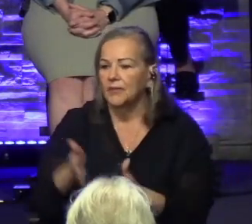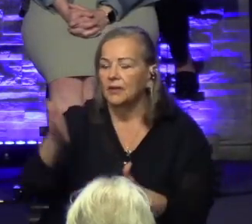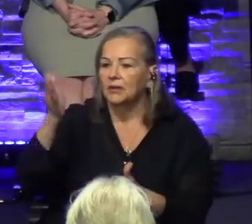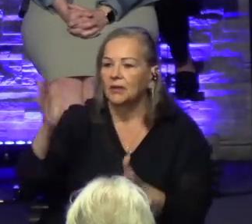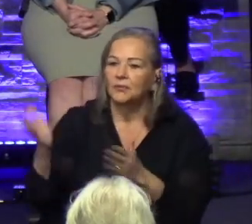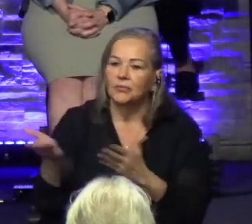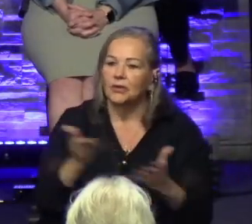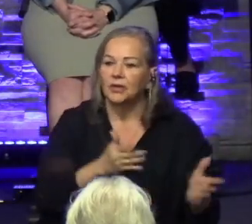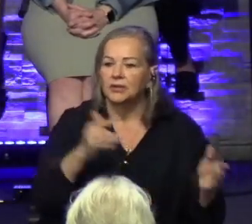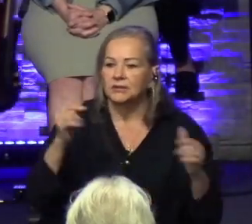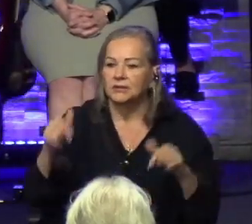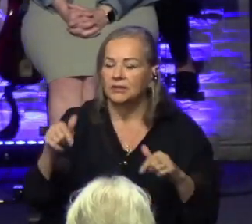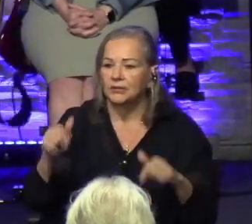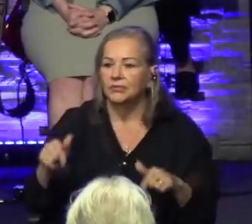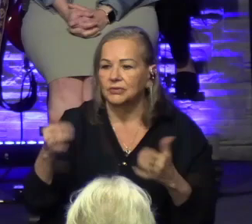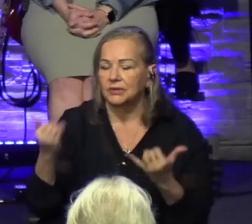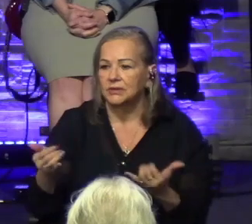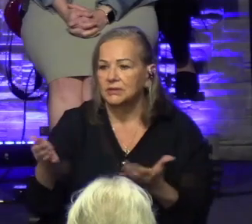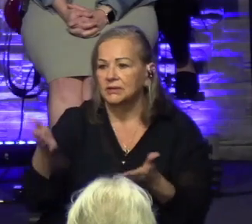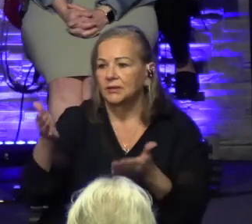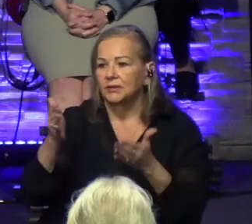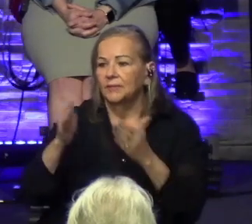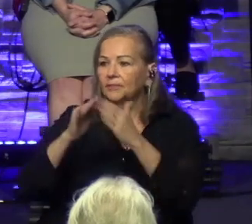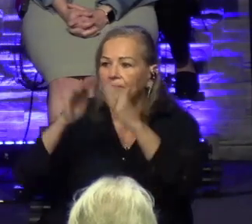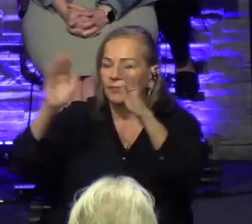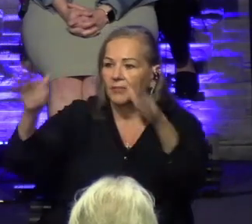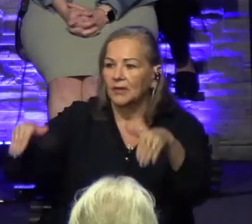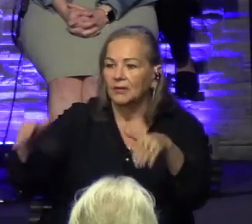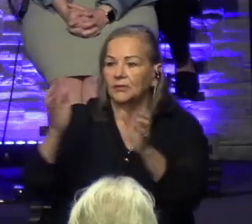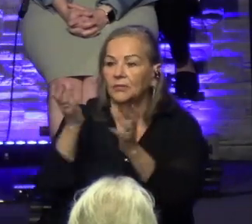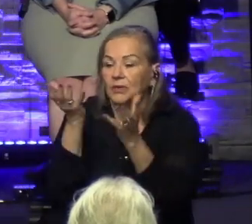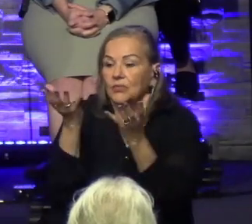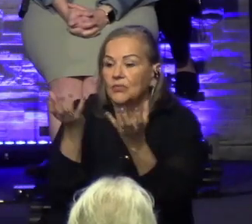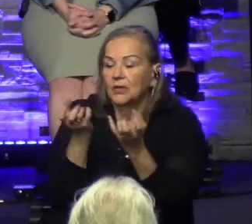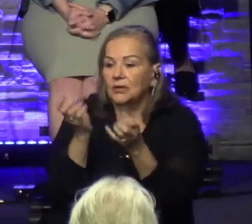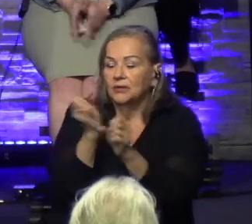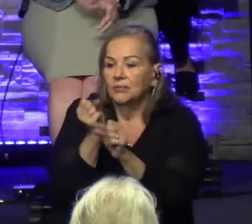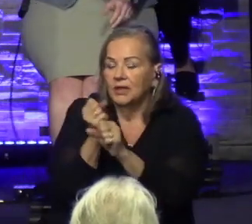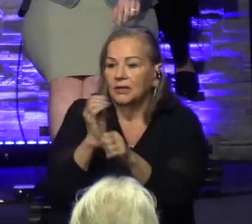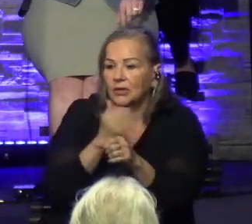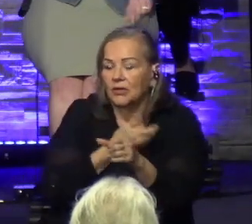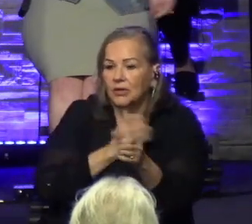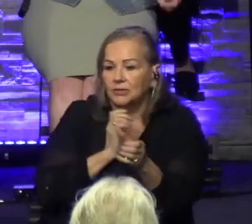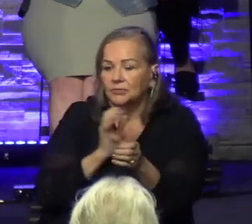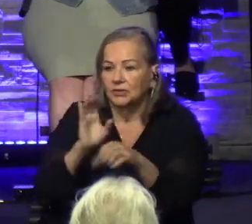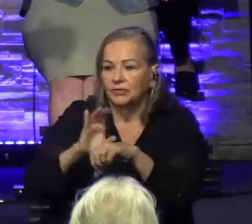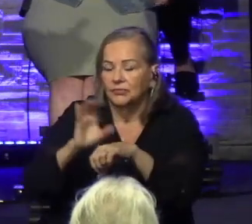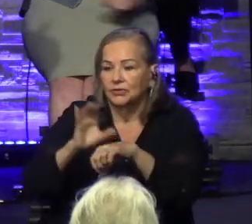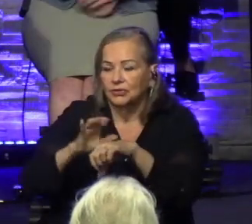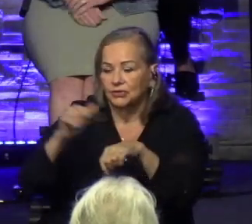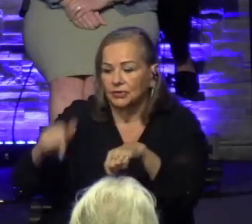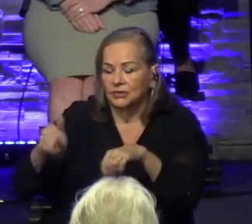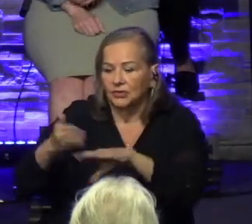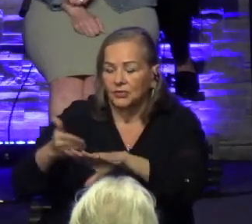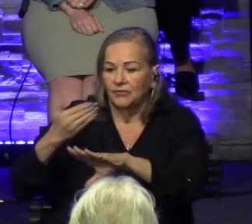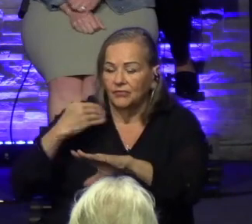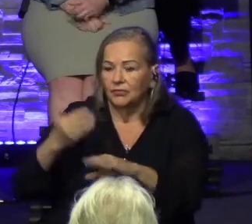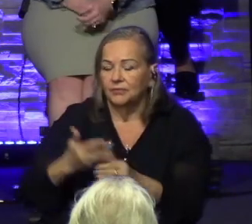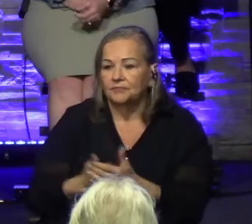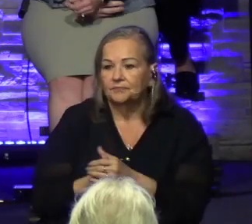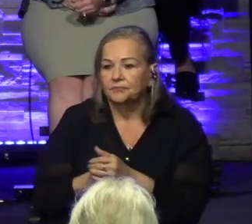place and he brought us here to this building. And we wanted to make it ours. Right? There was a church that was here beforehand, but we wanted to make it ours.